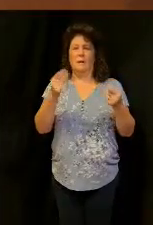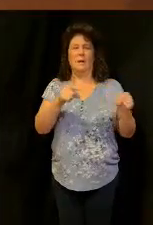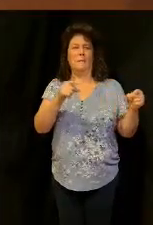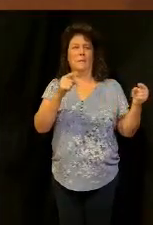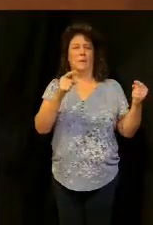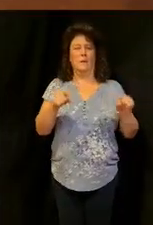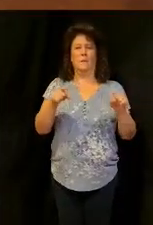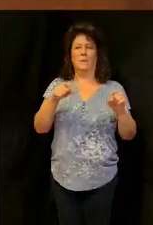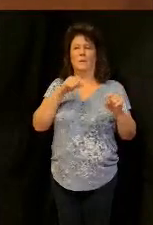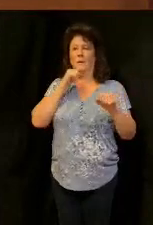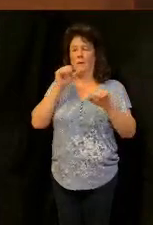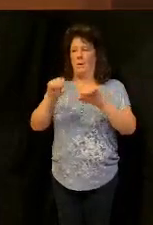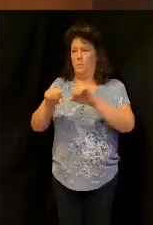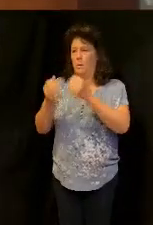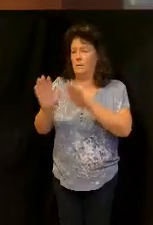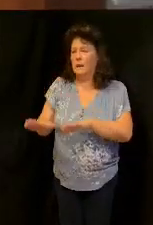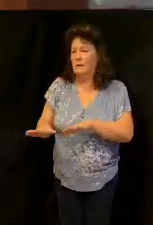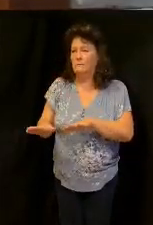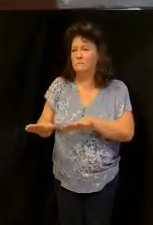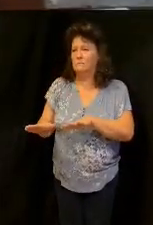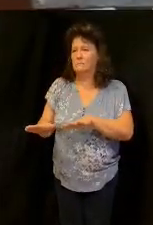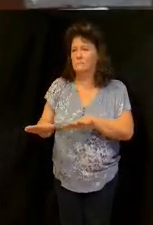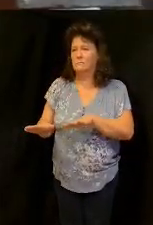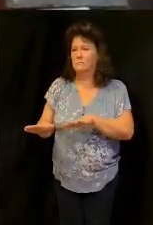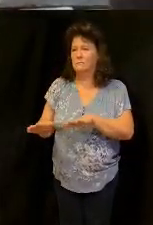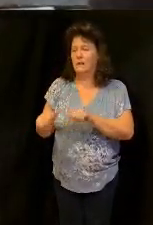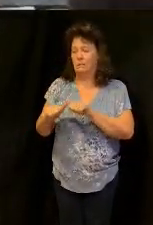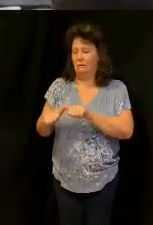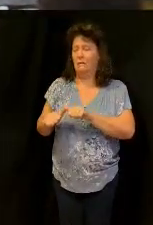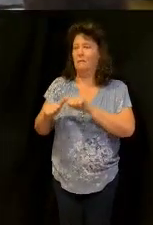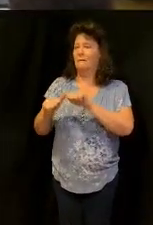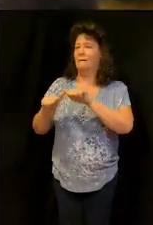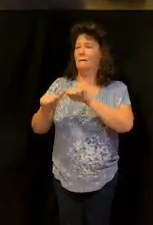doesn't break down like it always has and that lasts a little longer